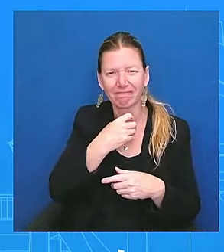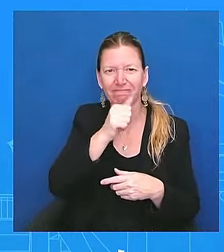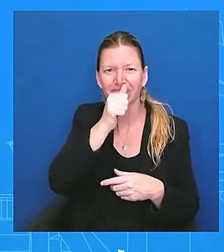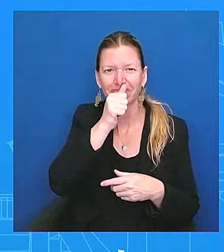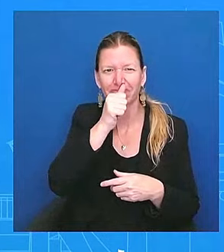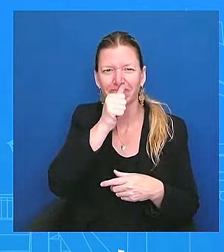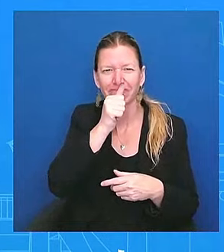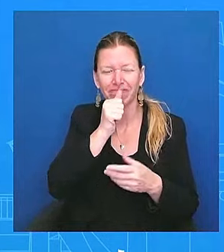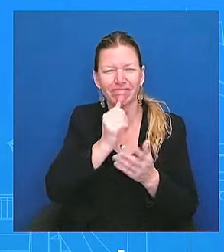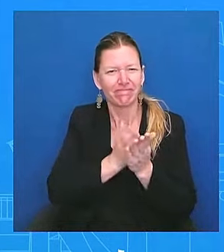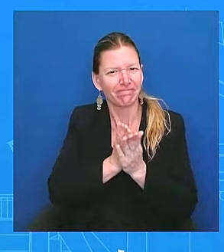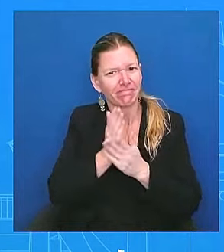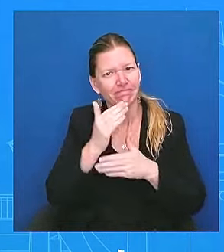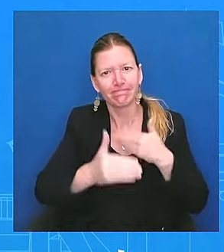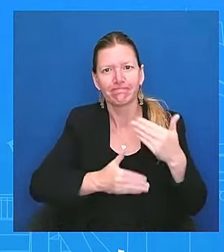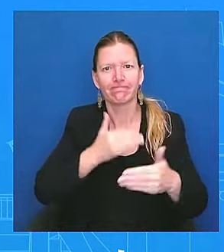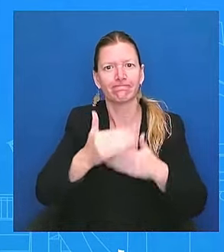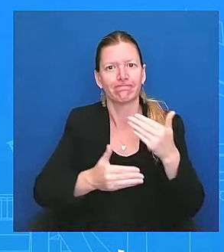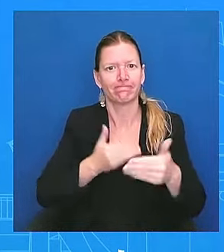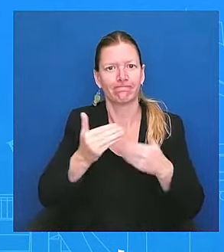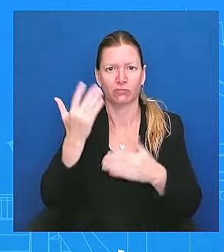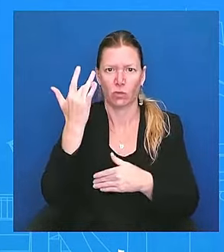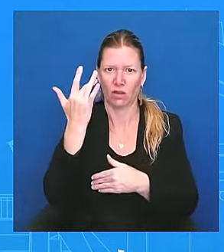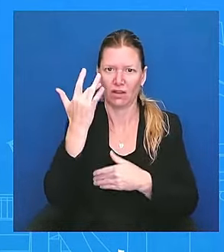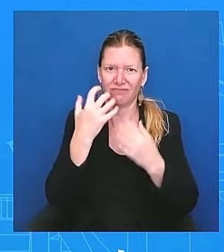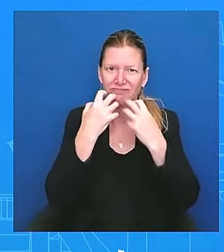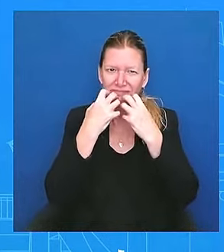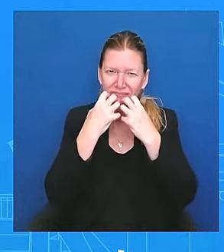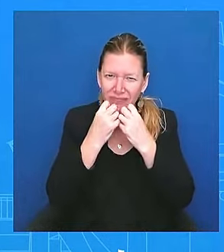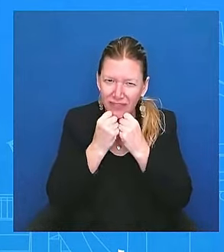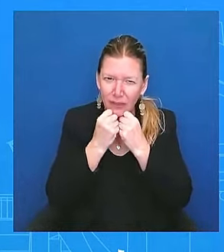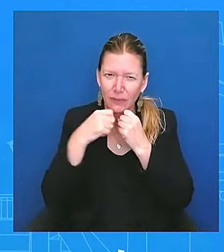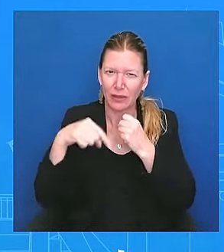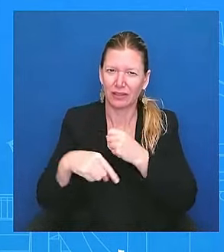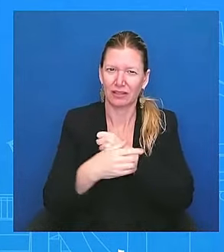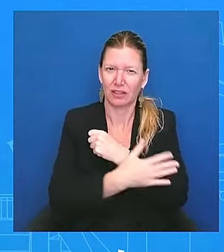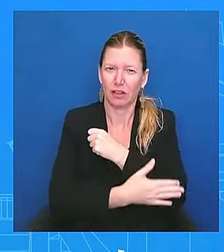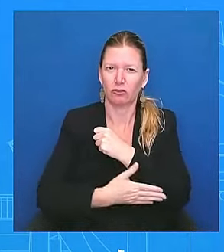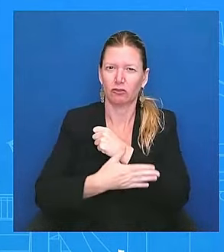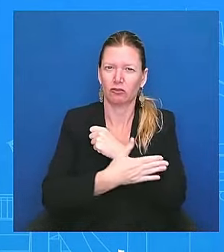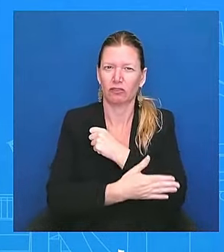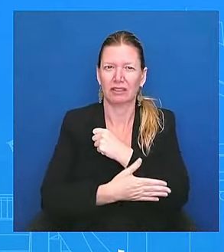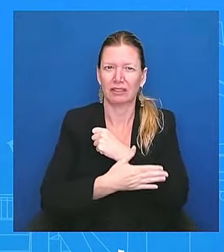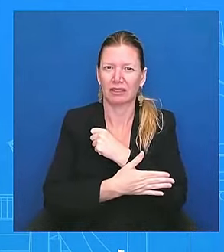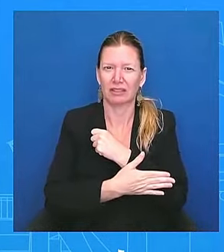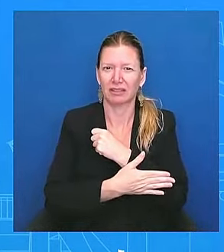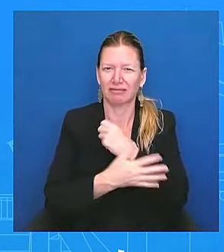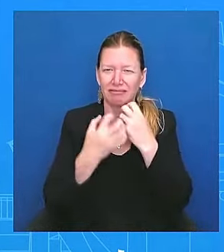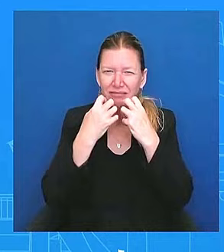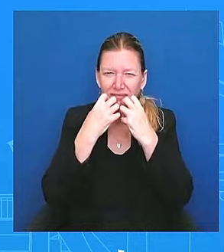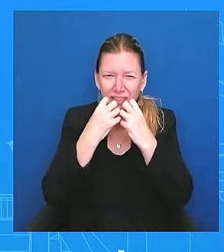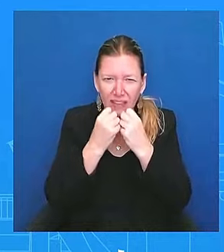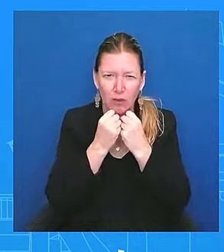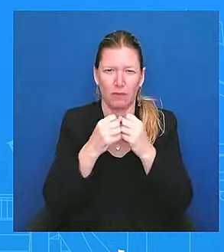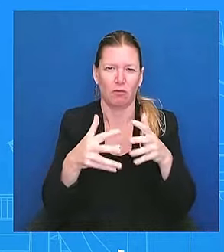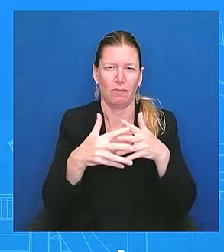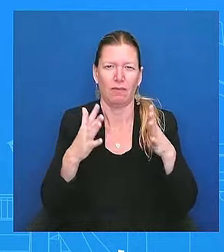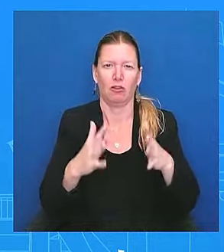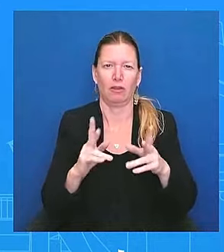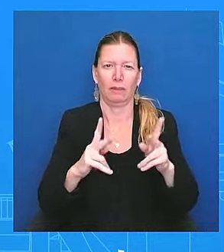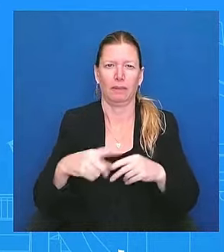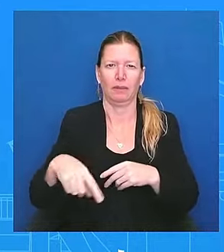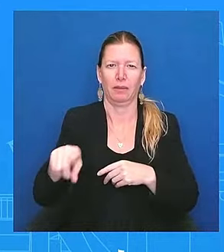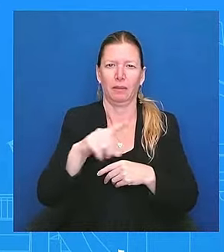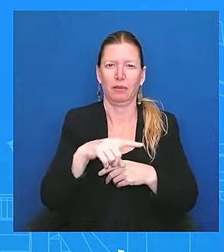about this country, and you don't care about yourself, you care about the American people, you care about delivering for this country, you care about how you're going to continue to work